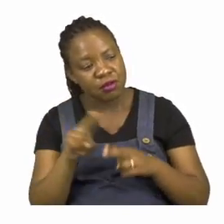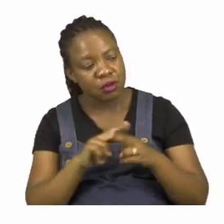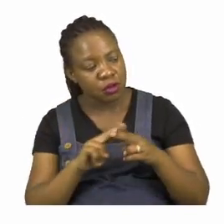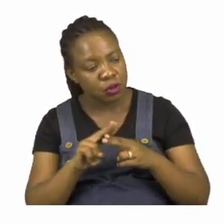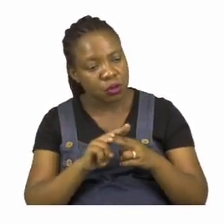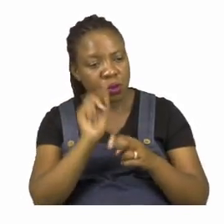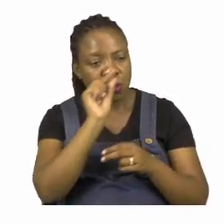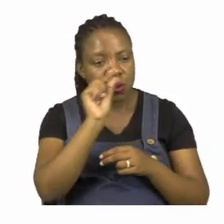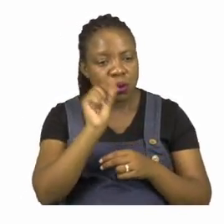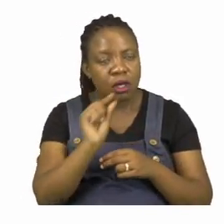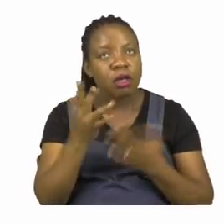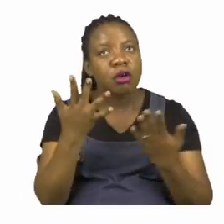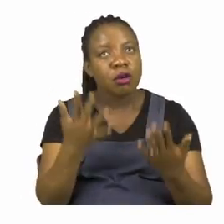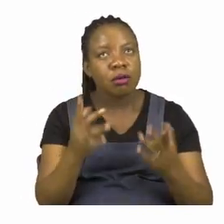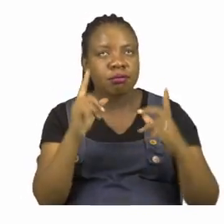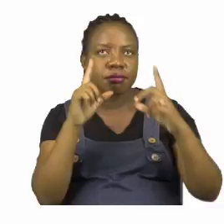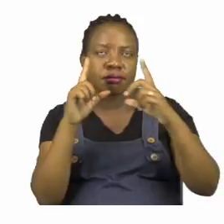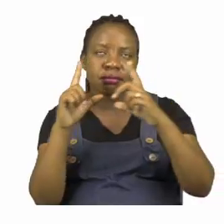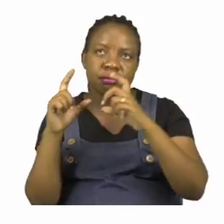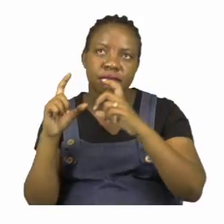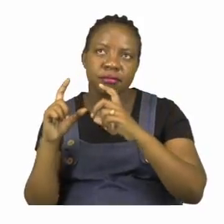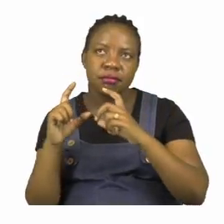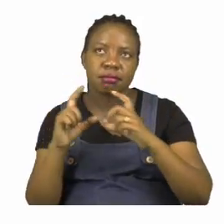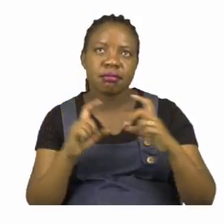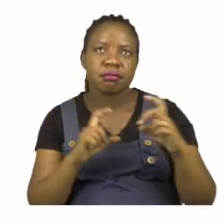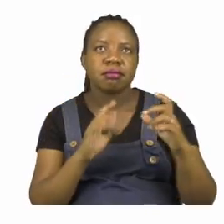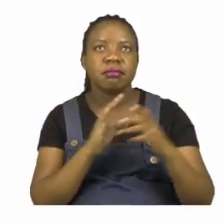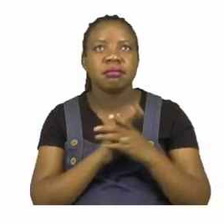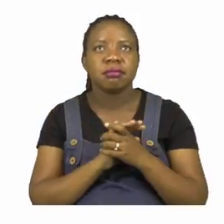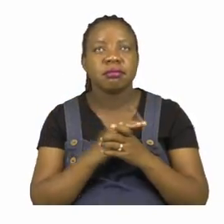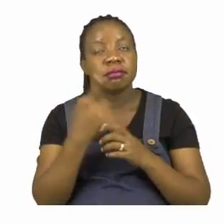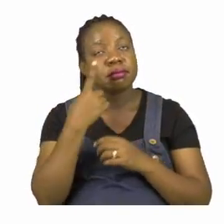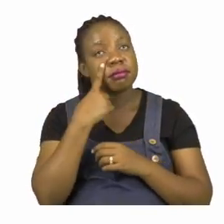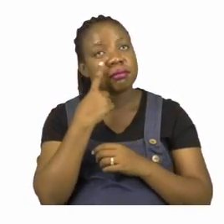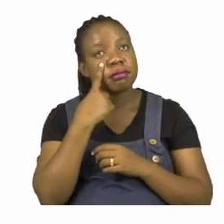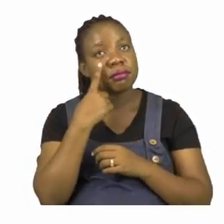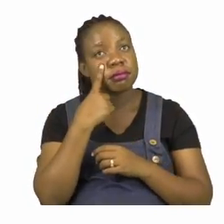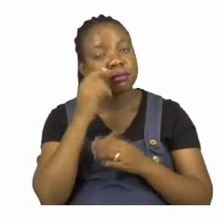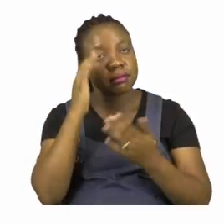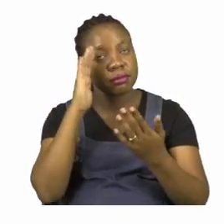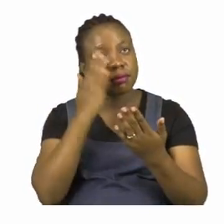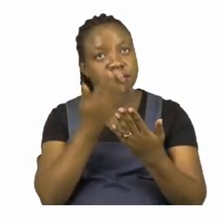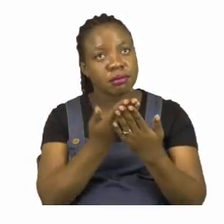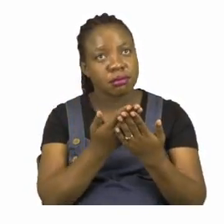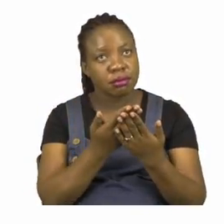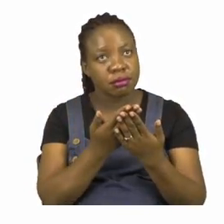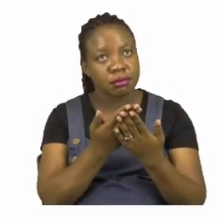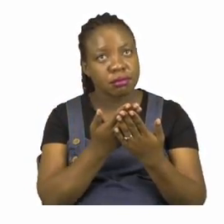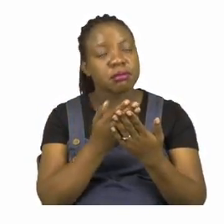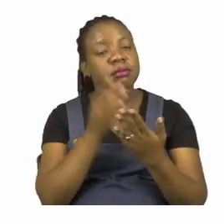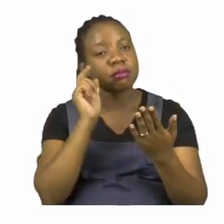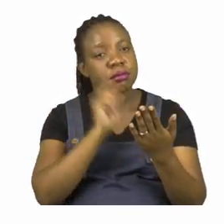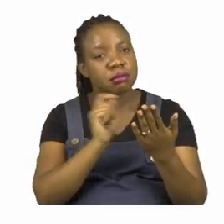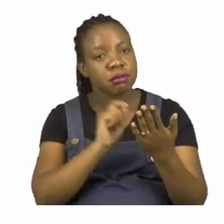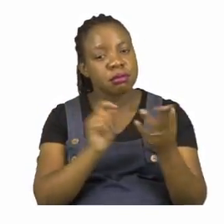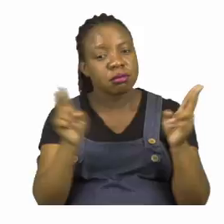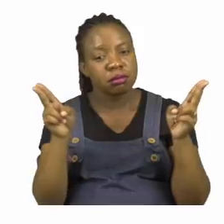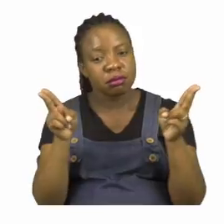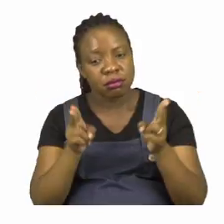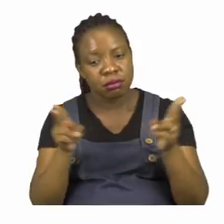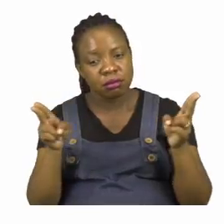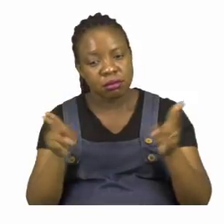we're going to be using both. It says look at the pictures above and write short sentences for each.